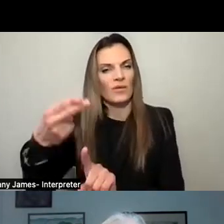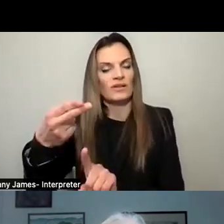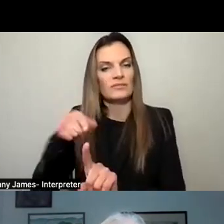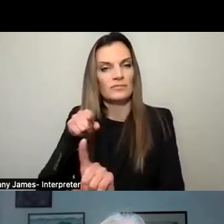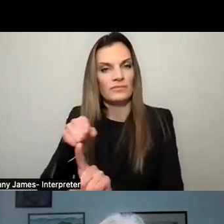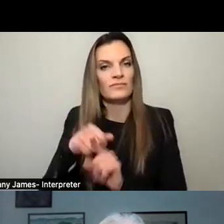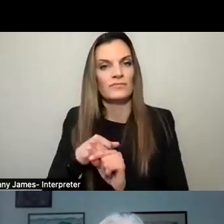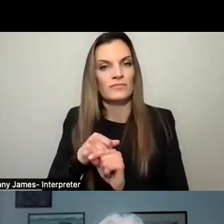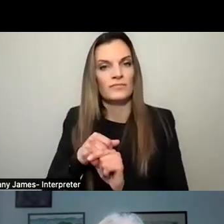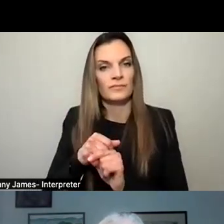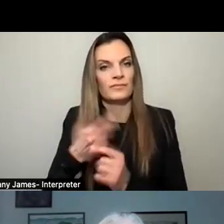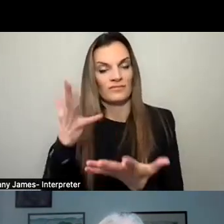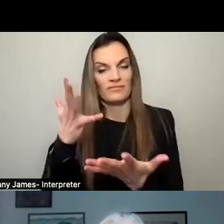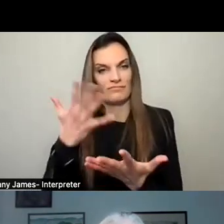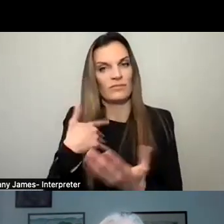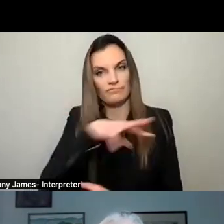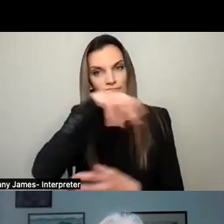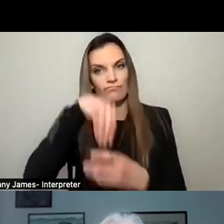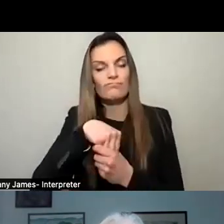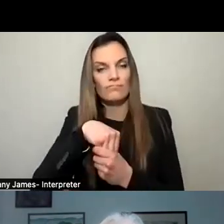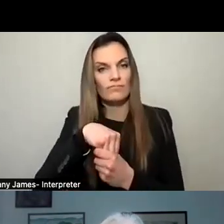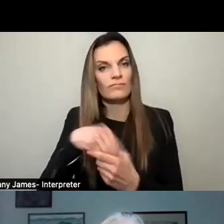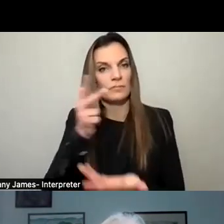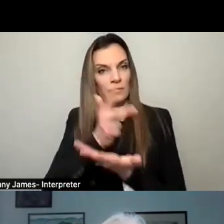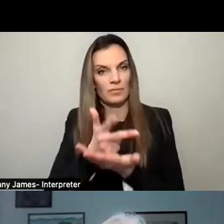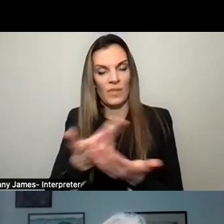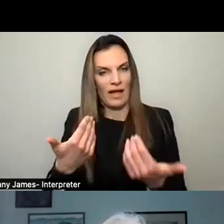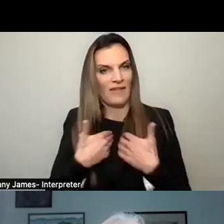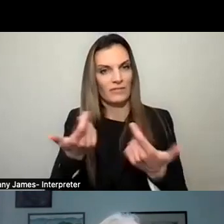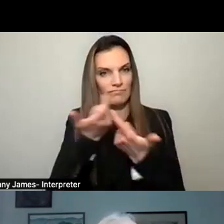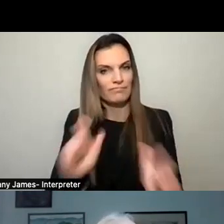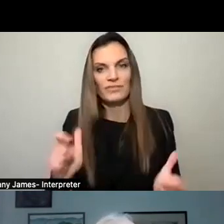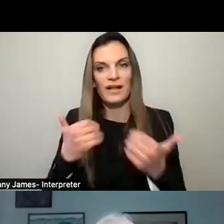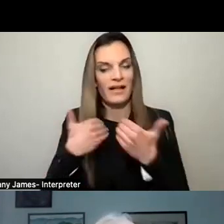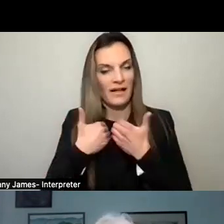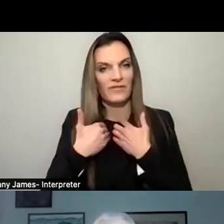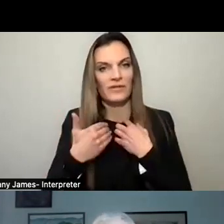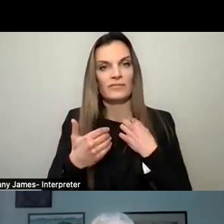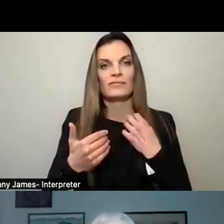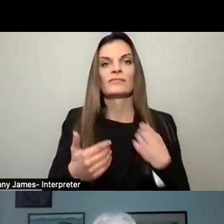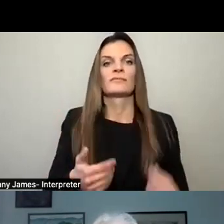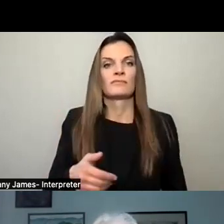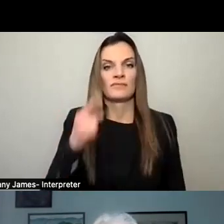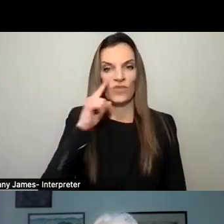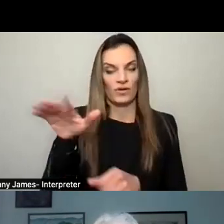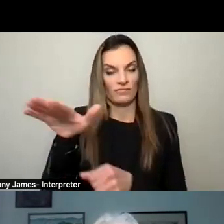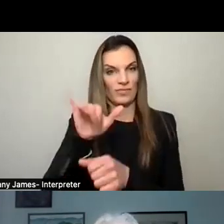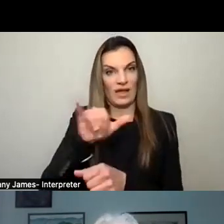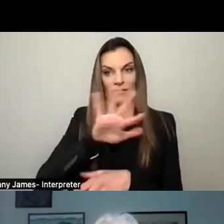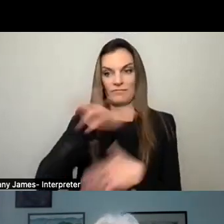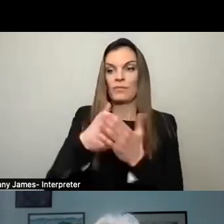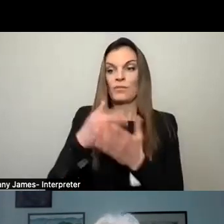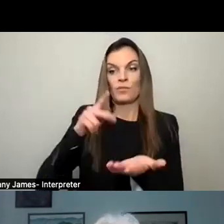we built in significant parking for the entire project